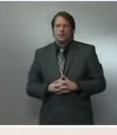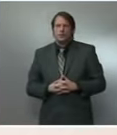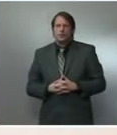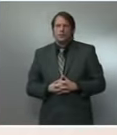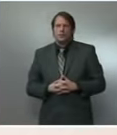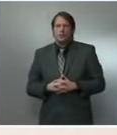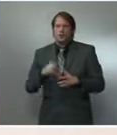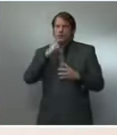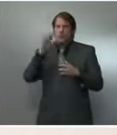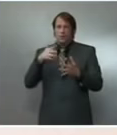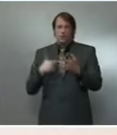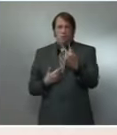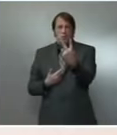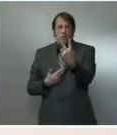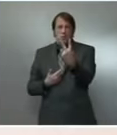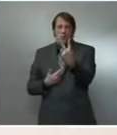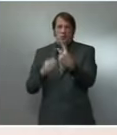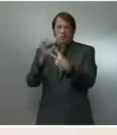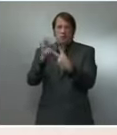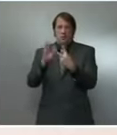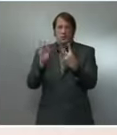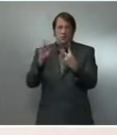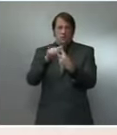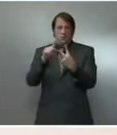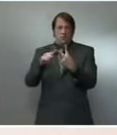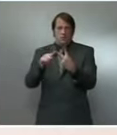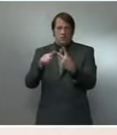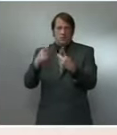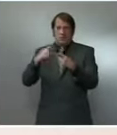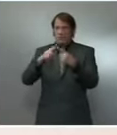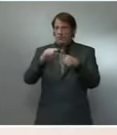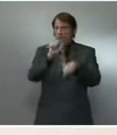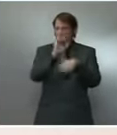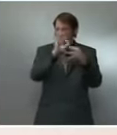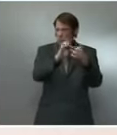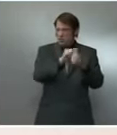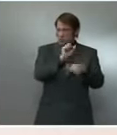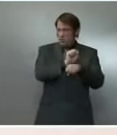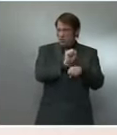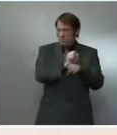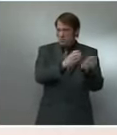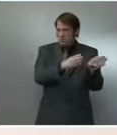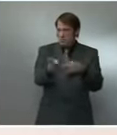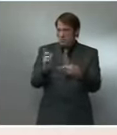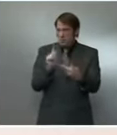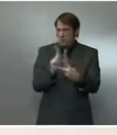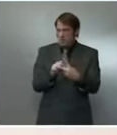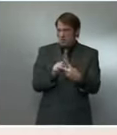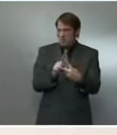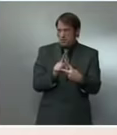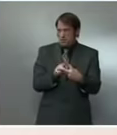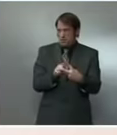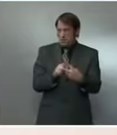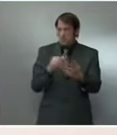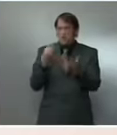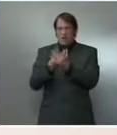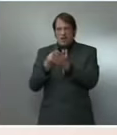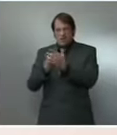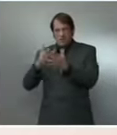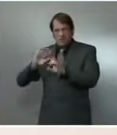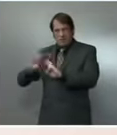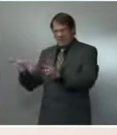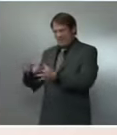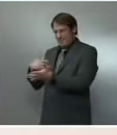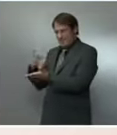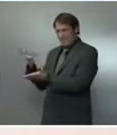pay for this job-creating plan. The president believes it should be done by having corporations pay their fair share. That's what he's proposed, an increase in the